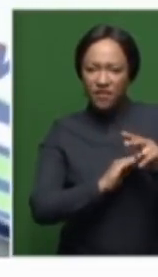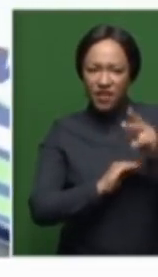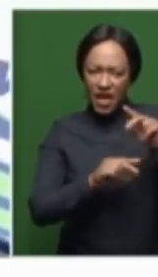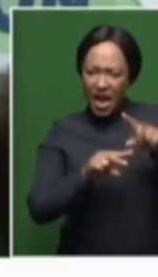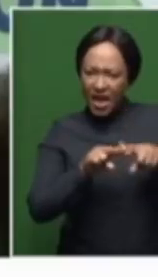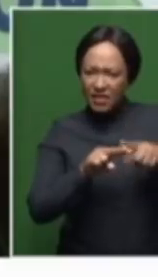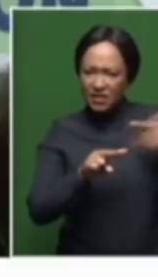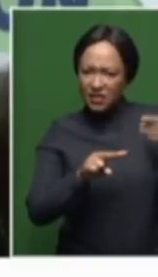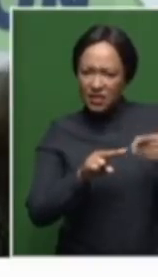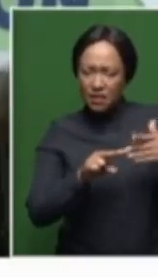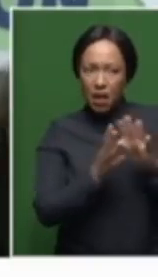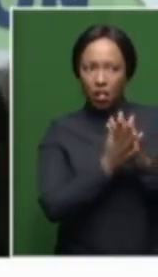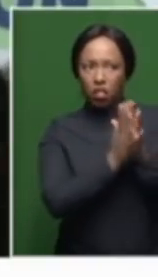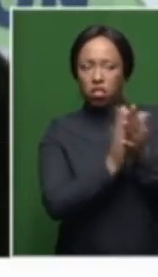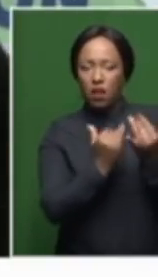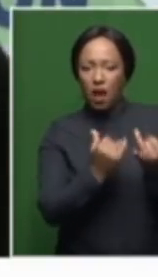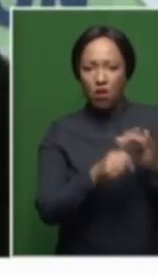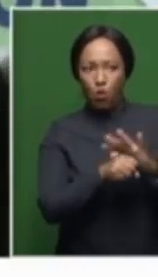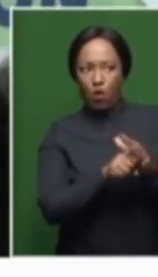fight against HIV-AIDS.